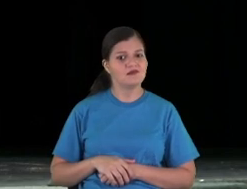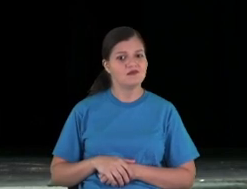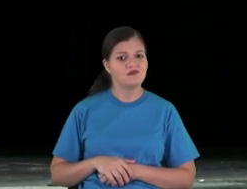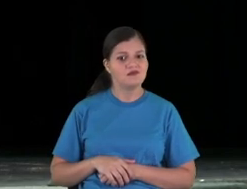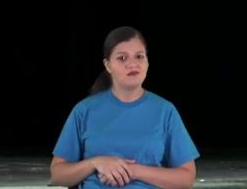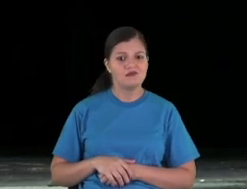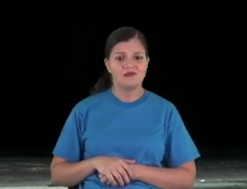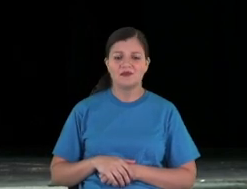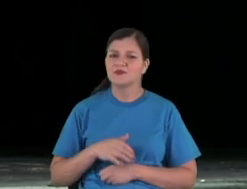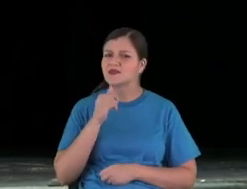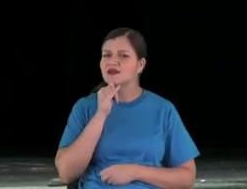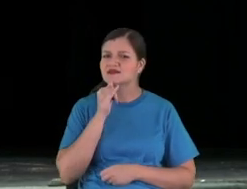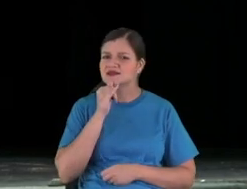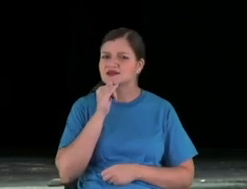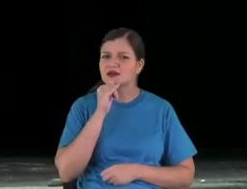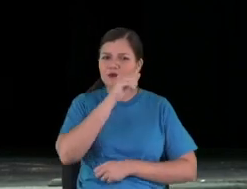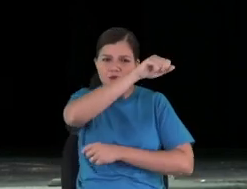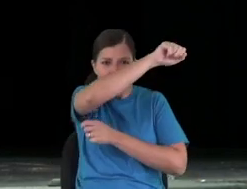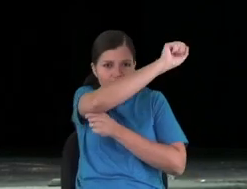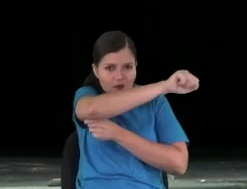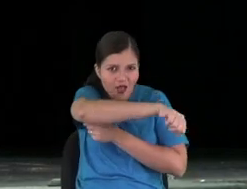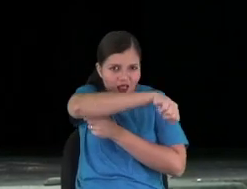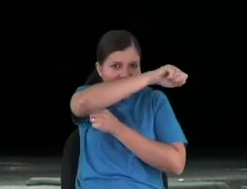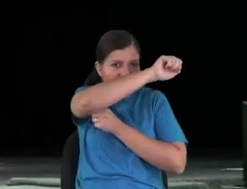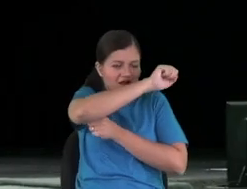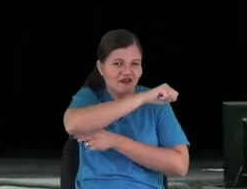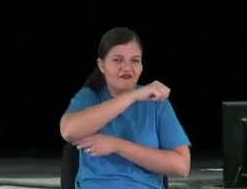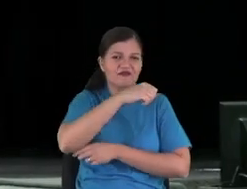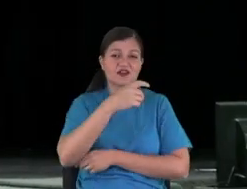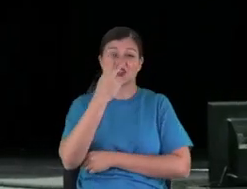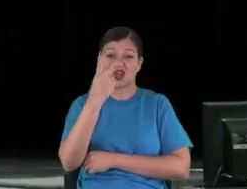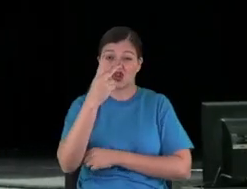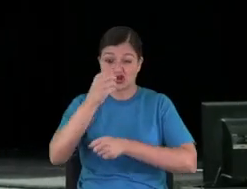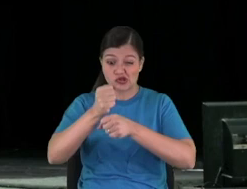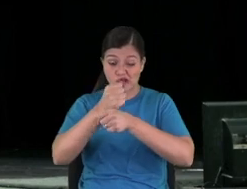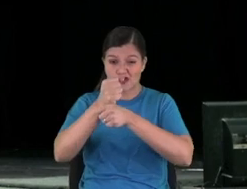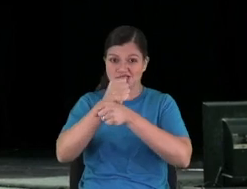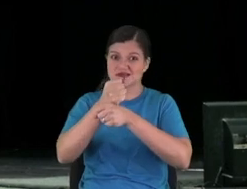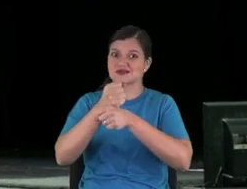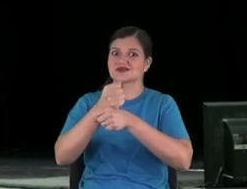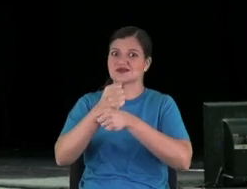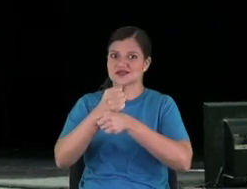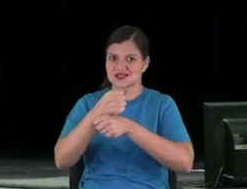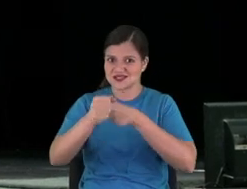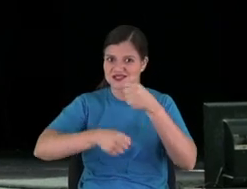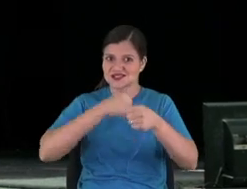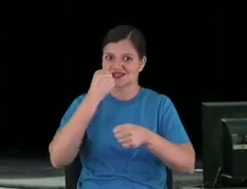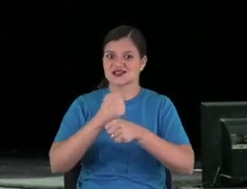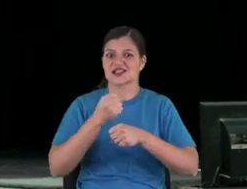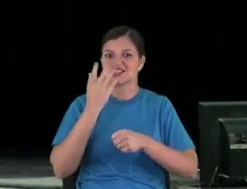And, for example, the elephant has two years. The elephant has a process like that.